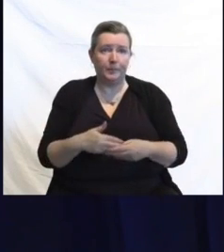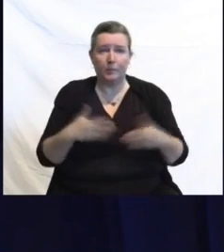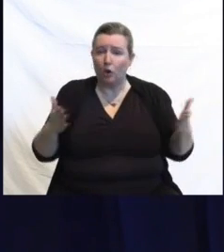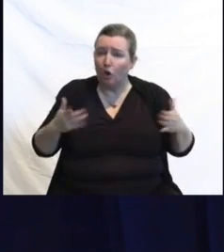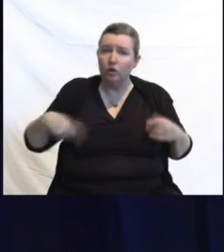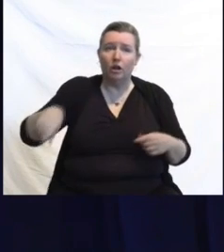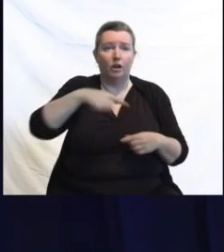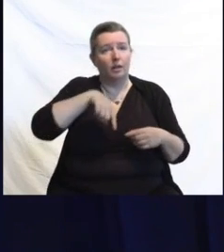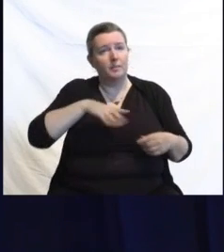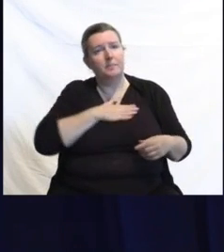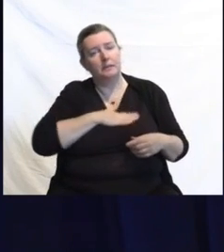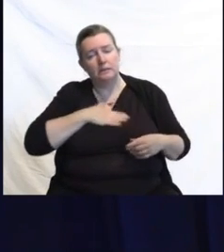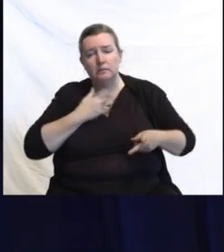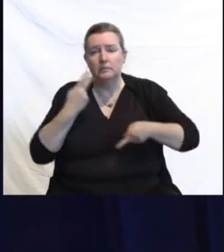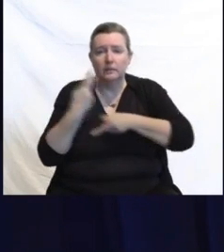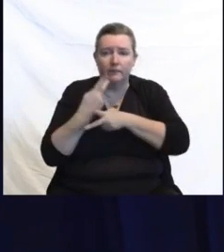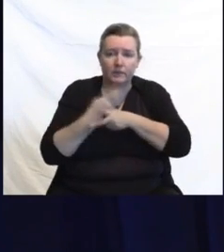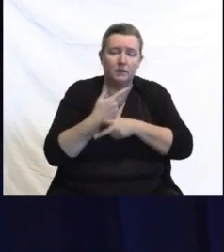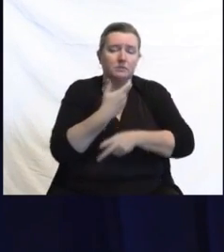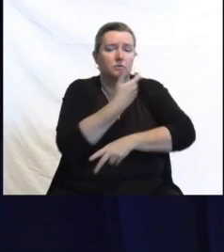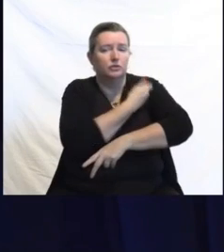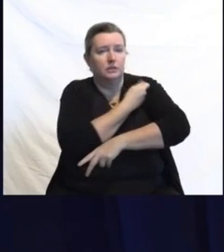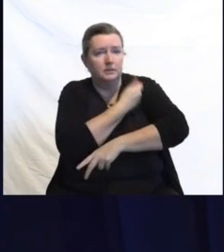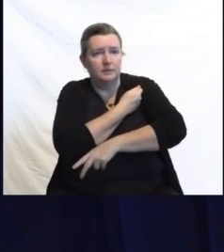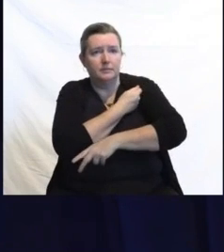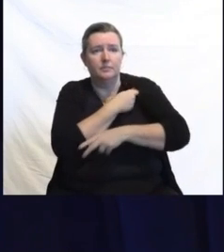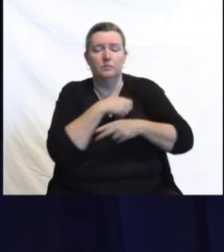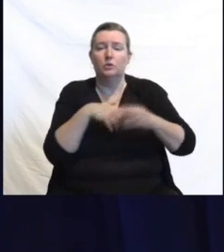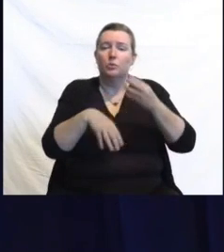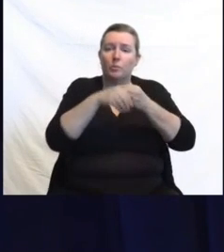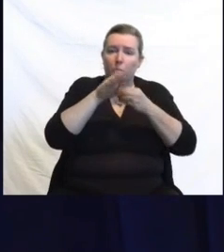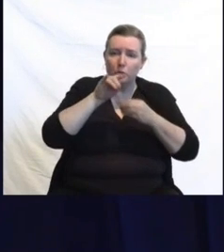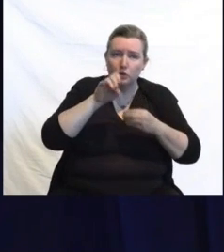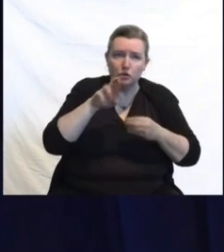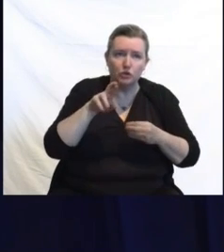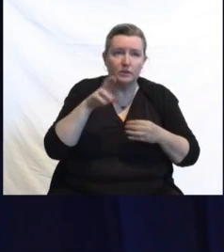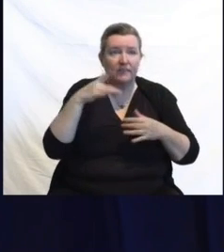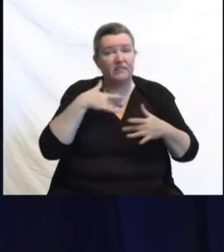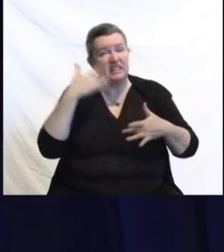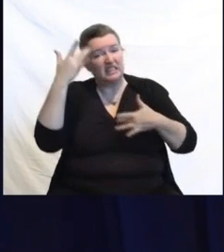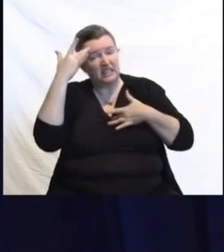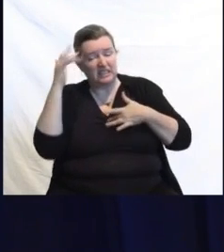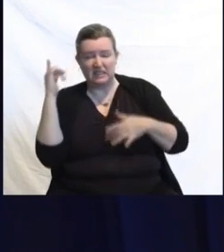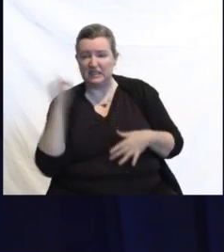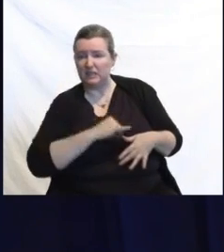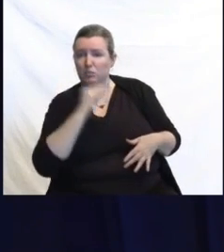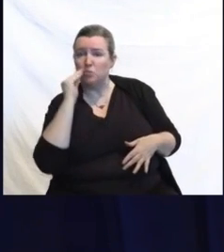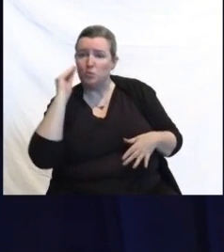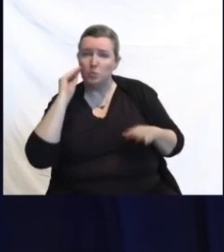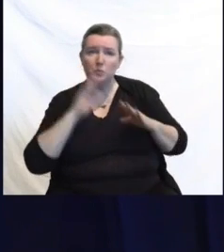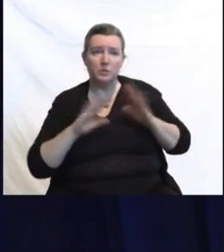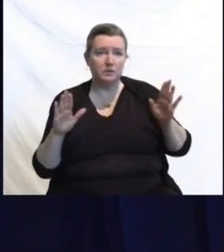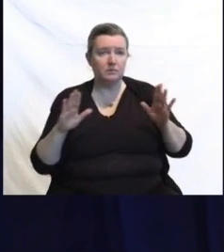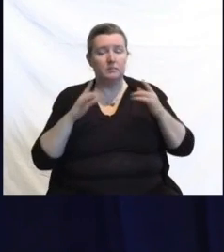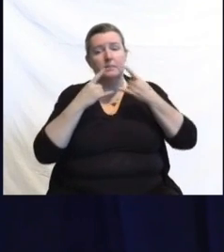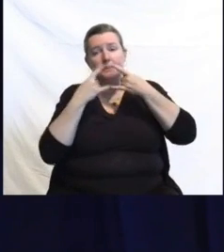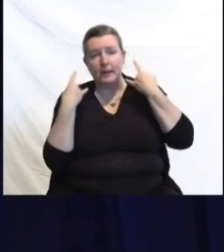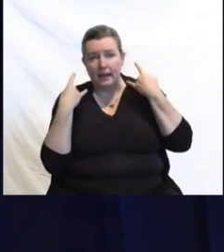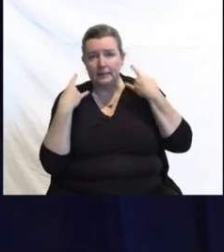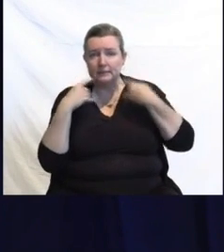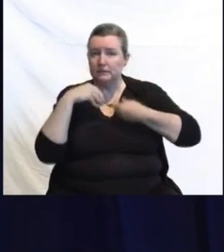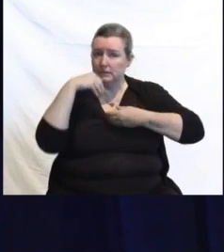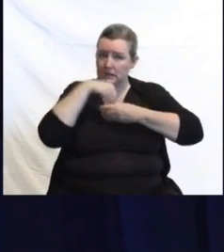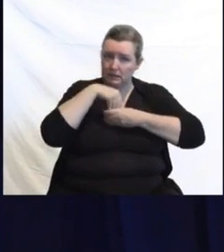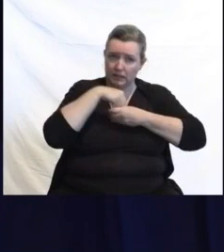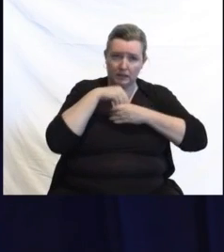get vaccinated, get a booster, stay home if you're feeling ill, mask up in crowded indoor areas or when